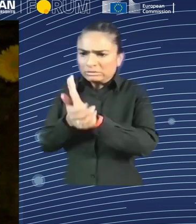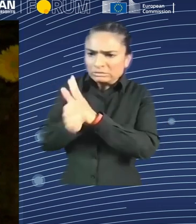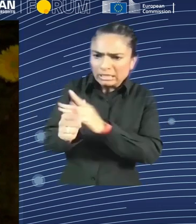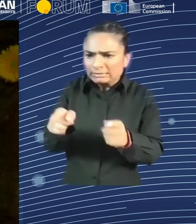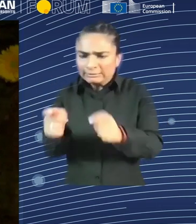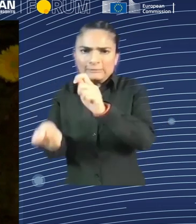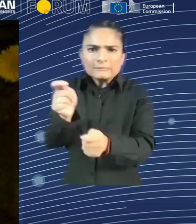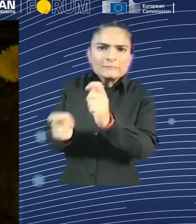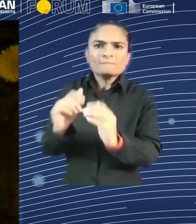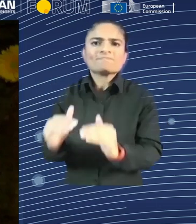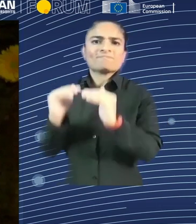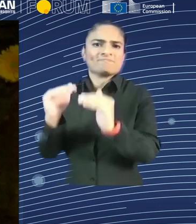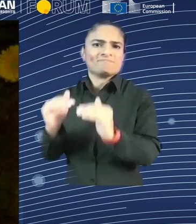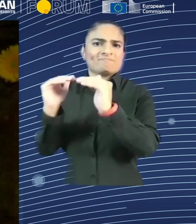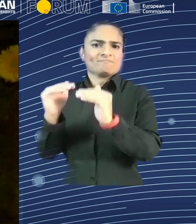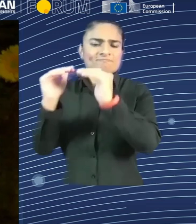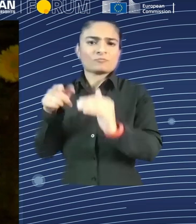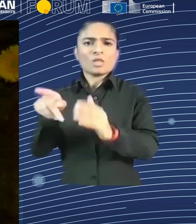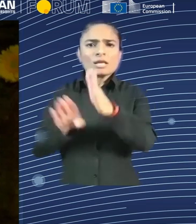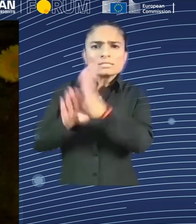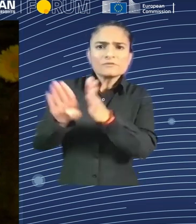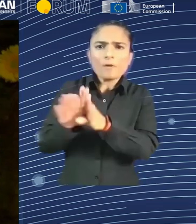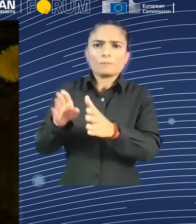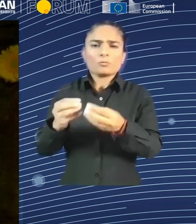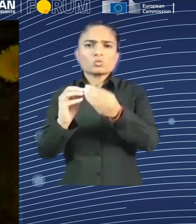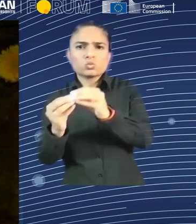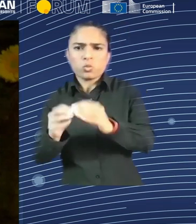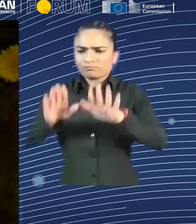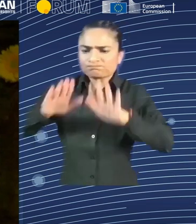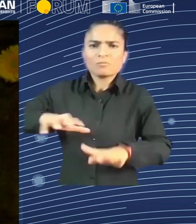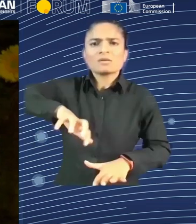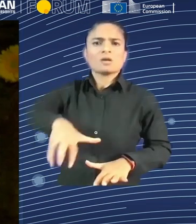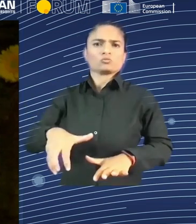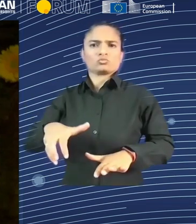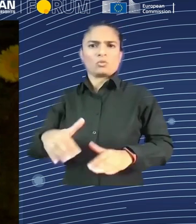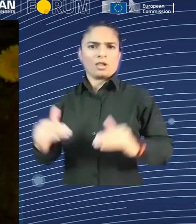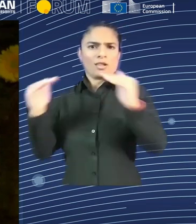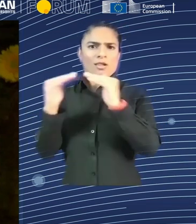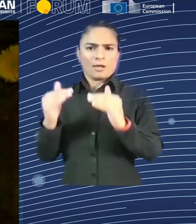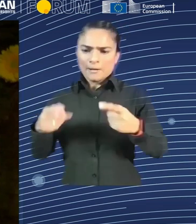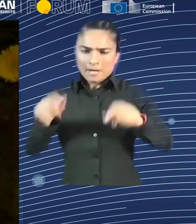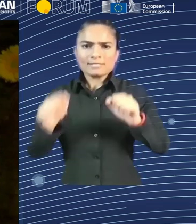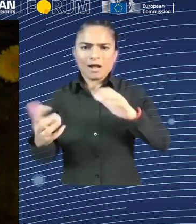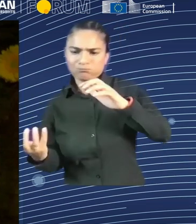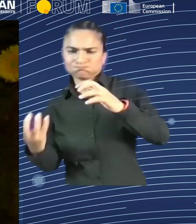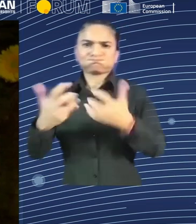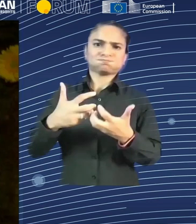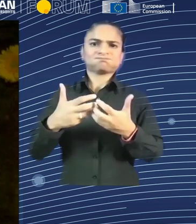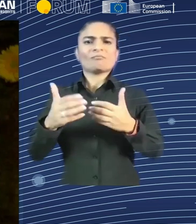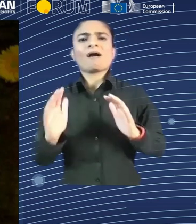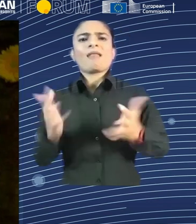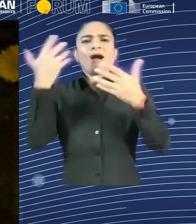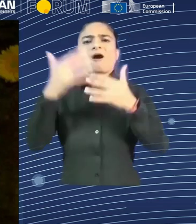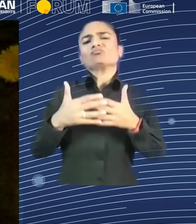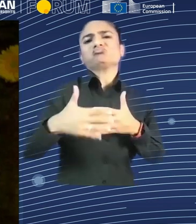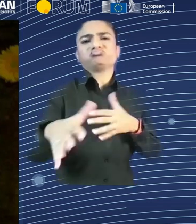training such as micro-credential. I think it's a tool that